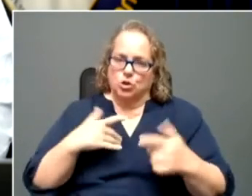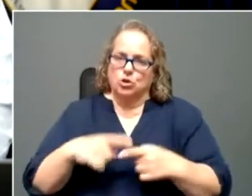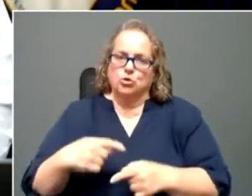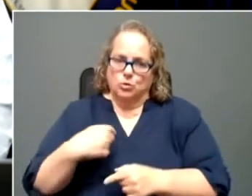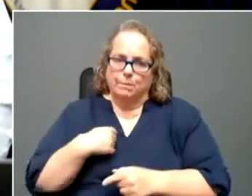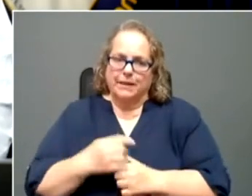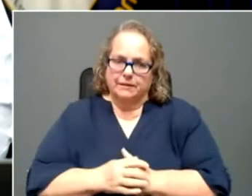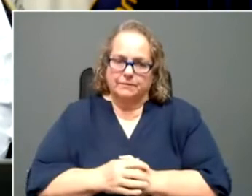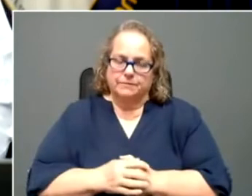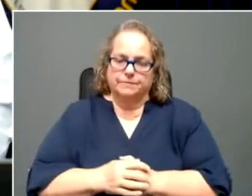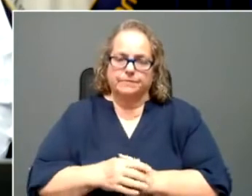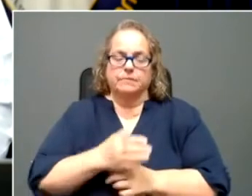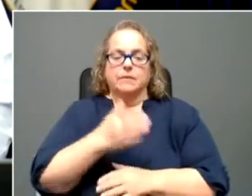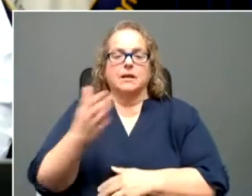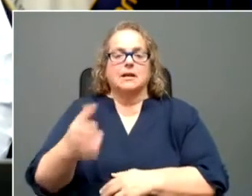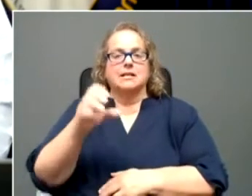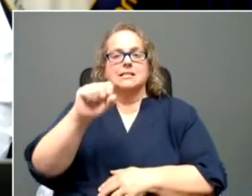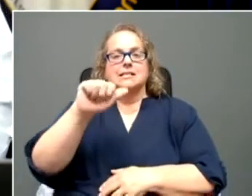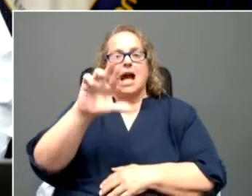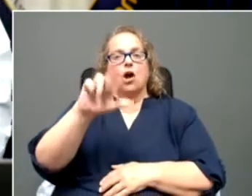Um, Ladd from the Courier Journal.